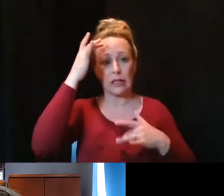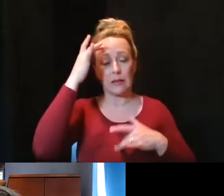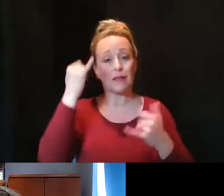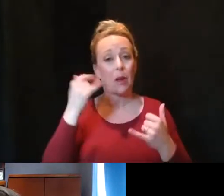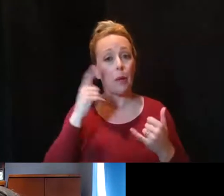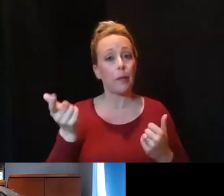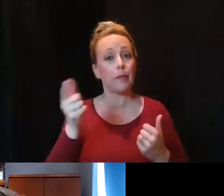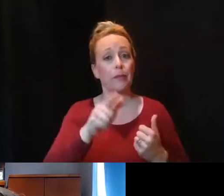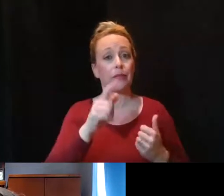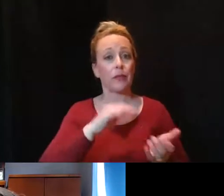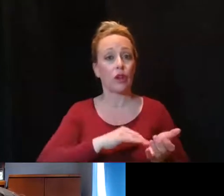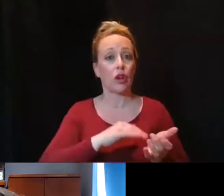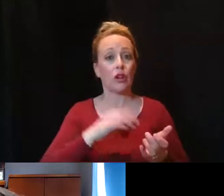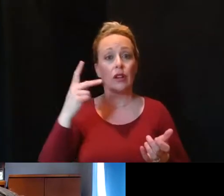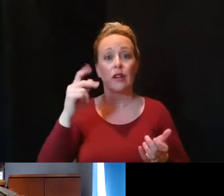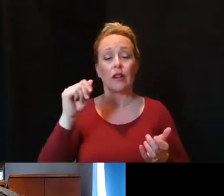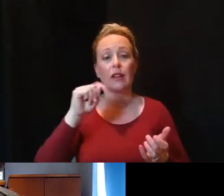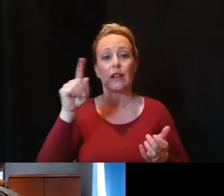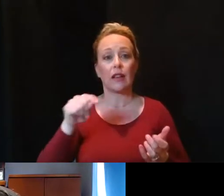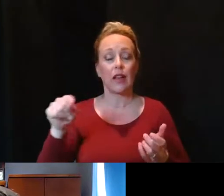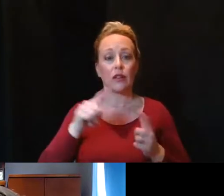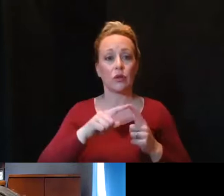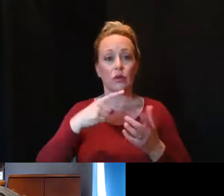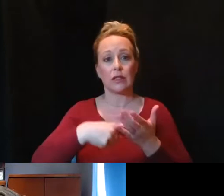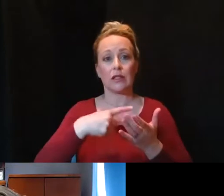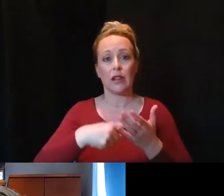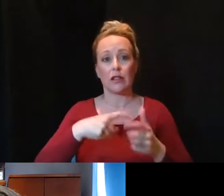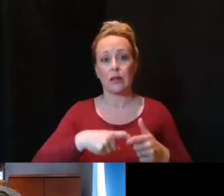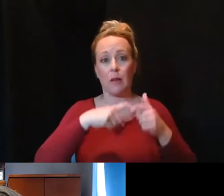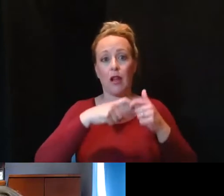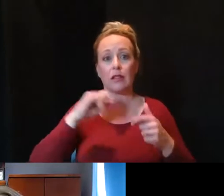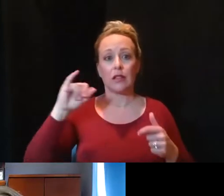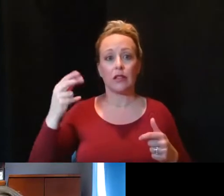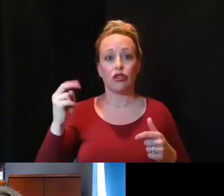Katz to discuss the pause in Johnson & Johnson vaccine administration.